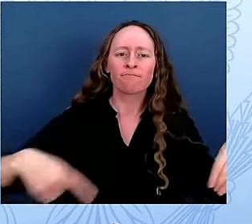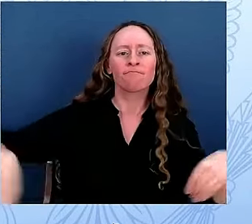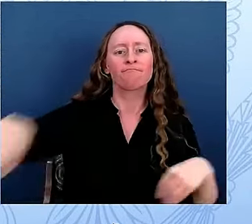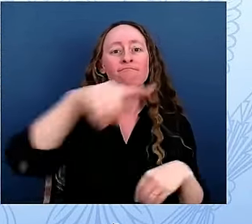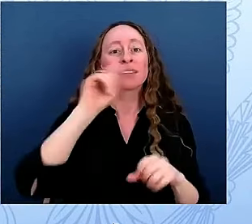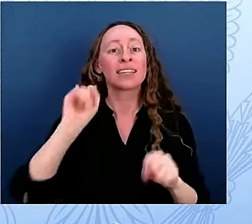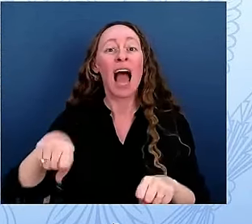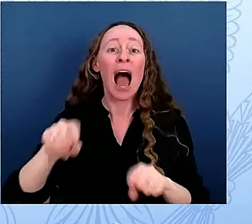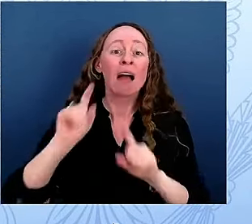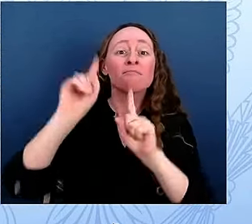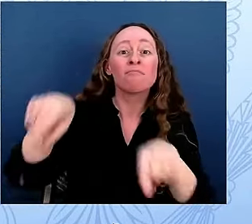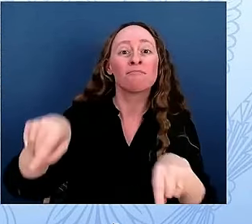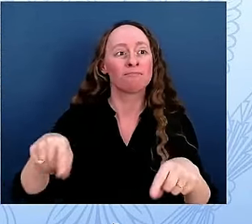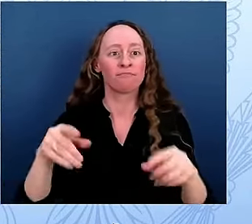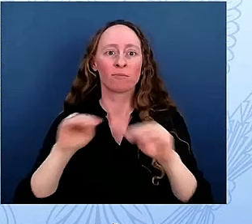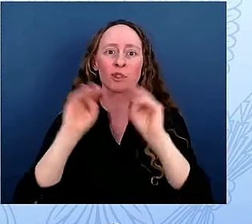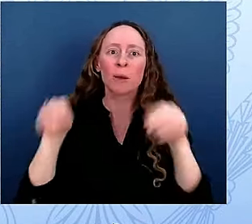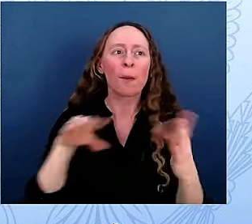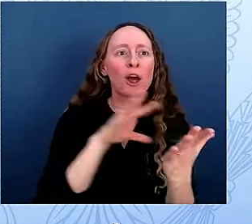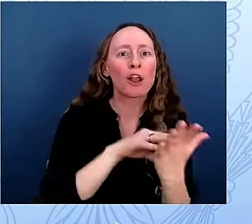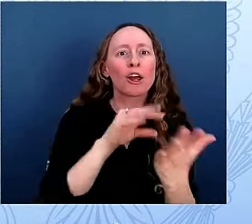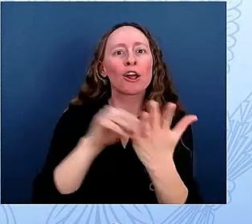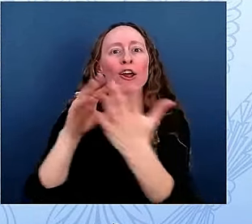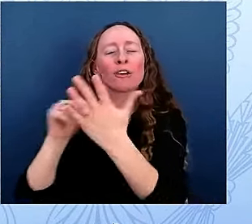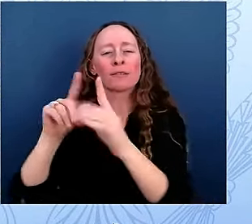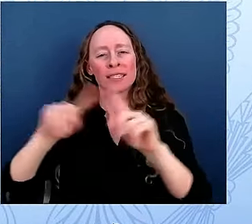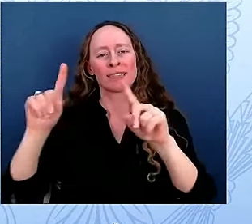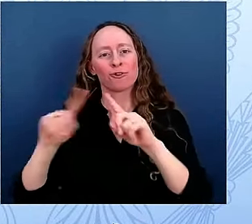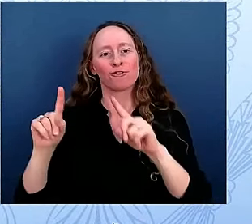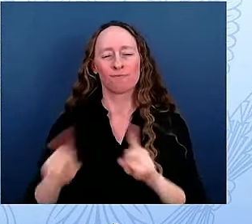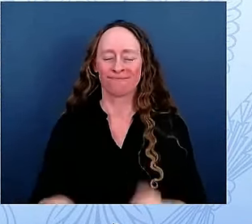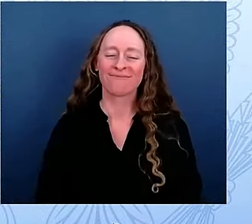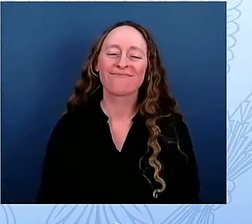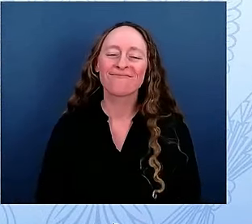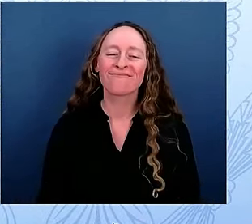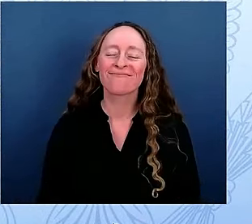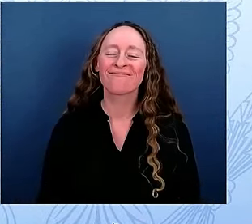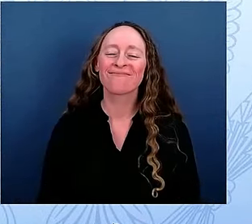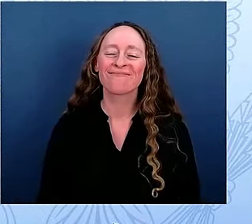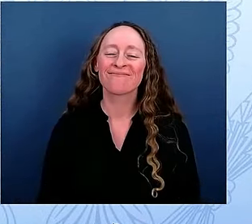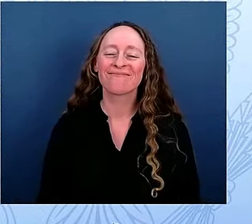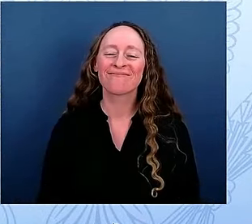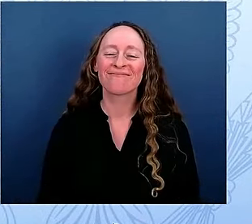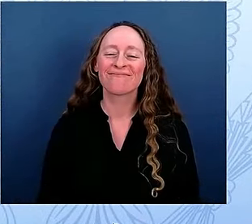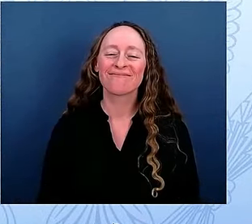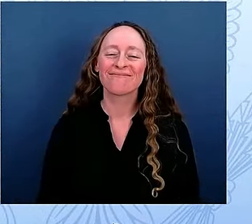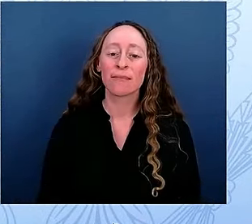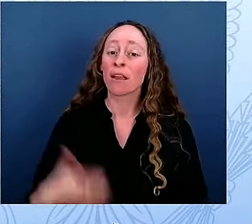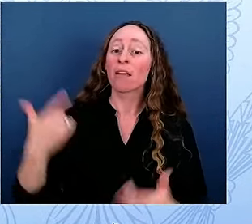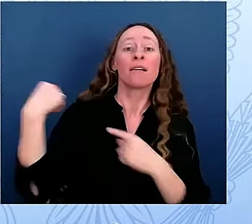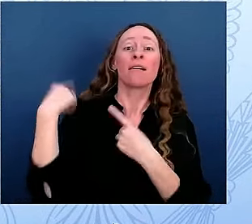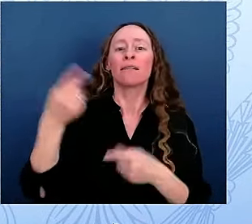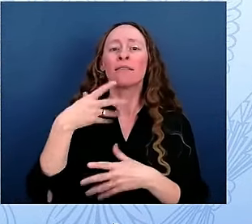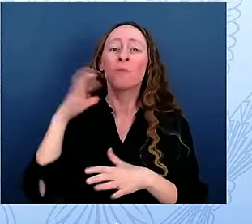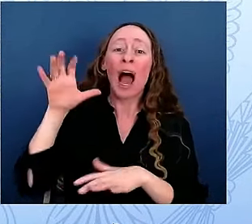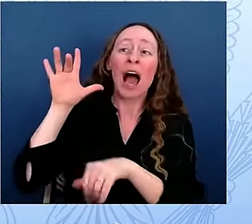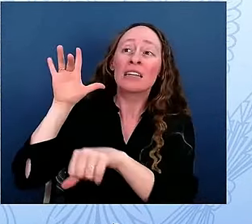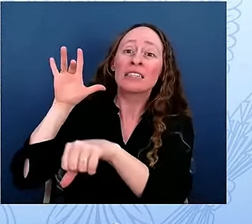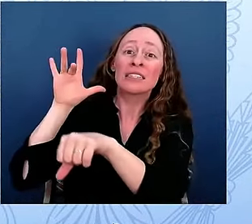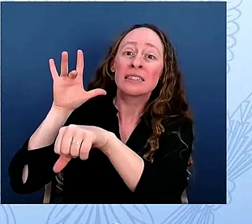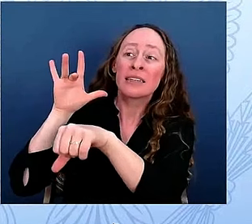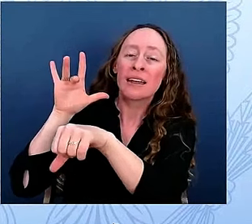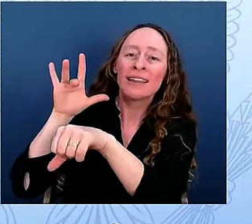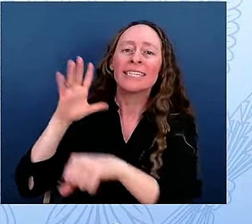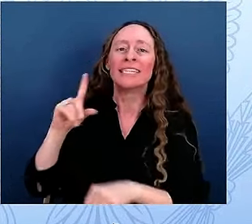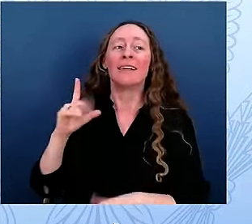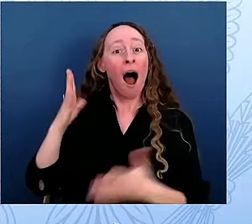Now you can do all the things that you always wanted to do in a museum. We've made replicas so that you can feel